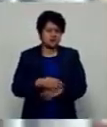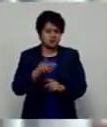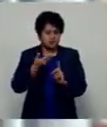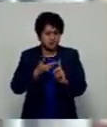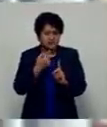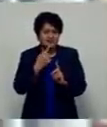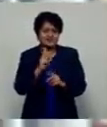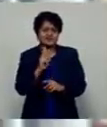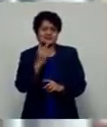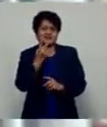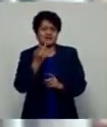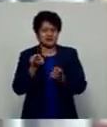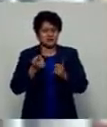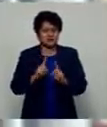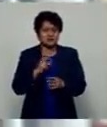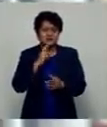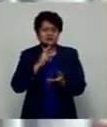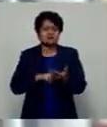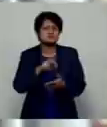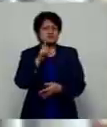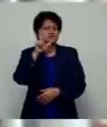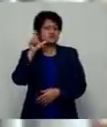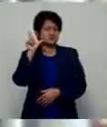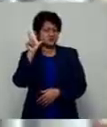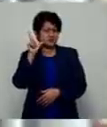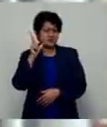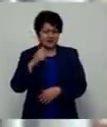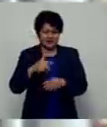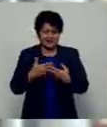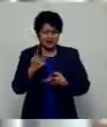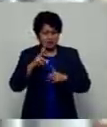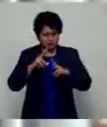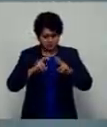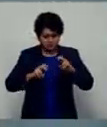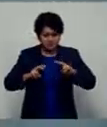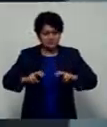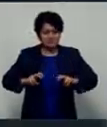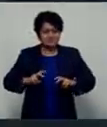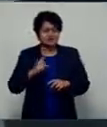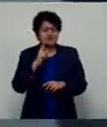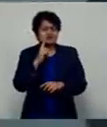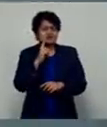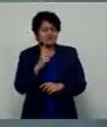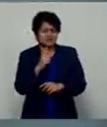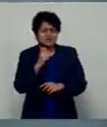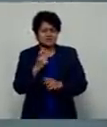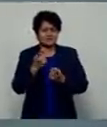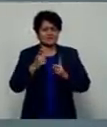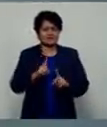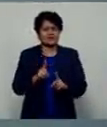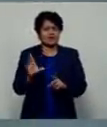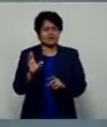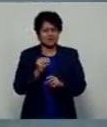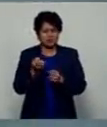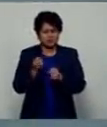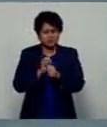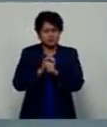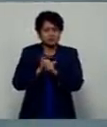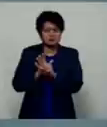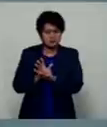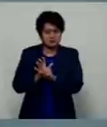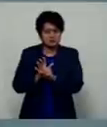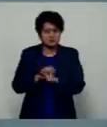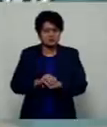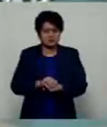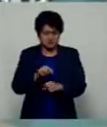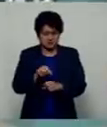second death was reported yesterday as being under investigation to determine if the cause of death was COVID-19. He says this